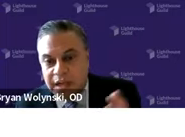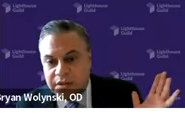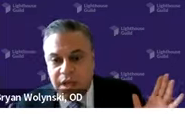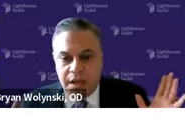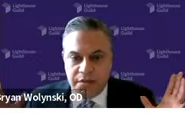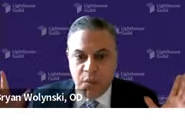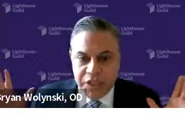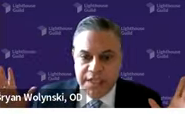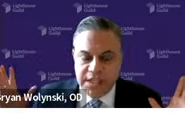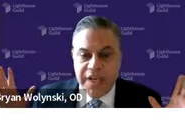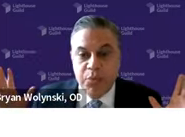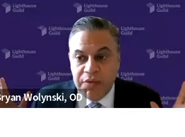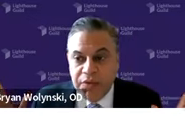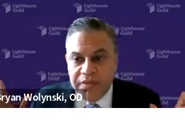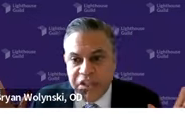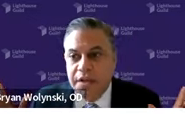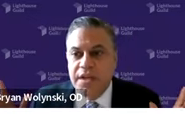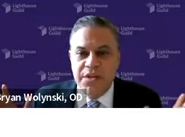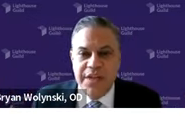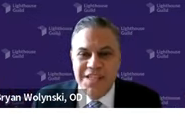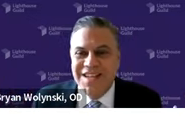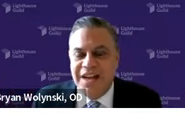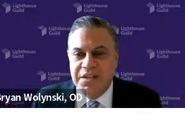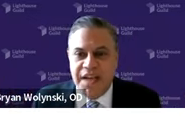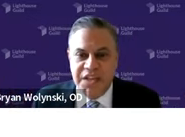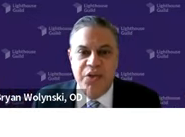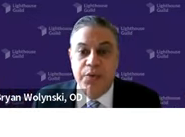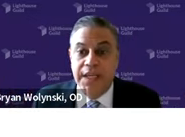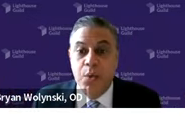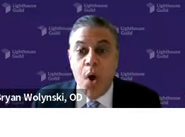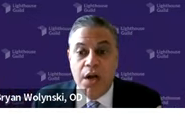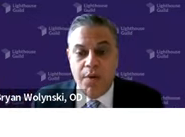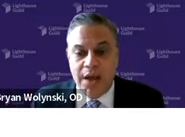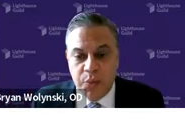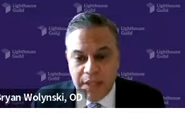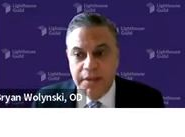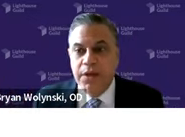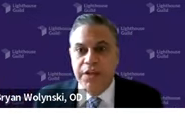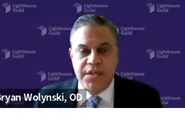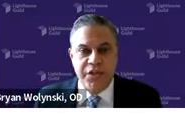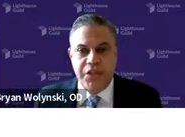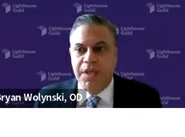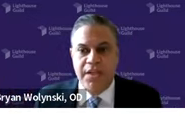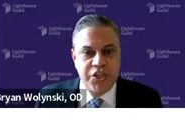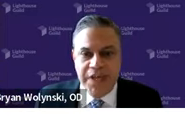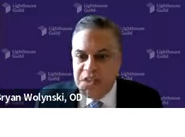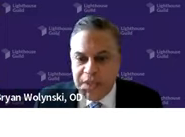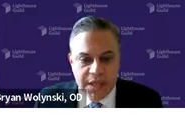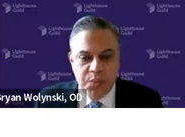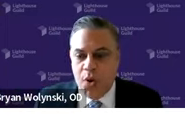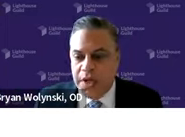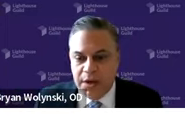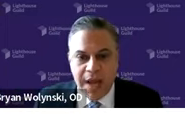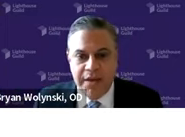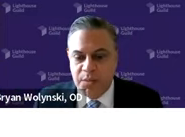eyes and it unfortunately takes away his peripheral vision so this is not a device that you really can walk around with so you shouldn't be on the streets